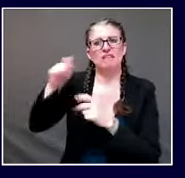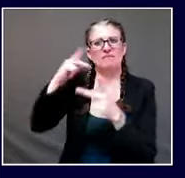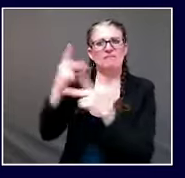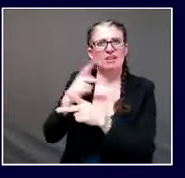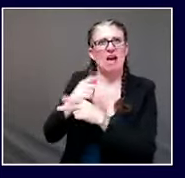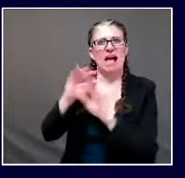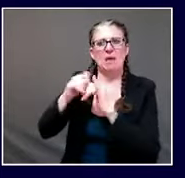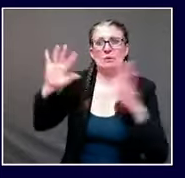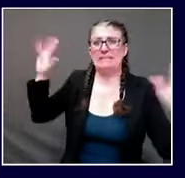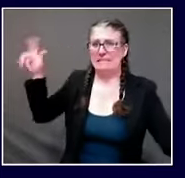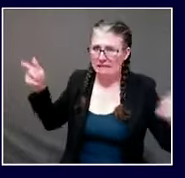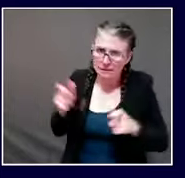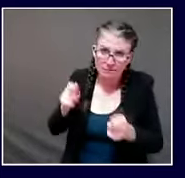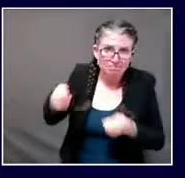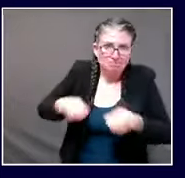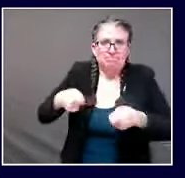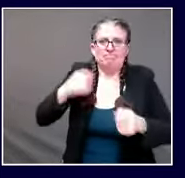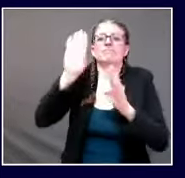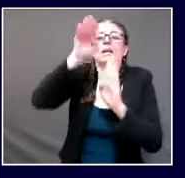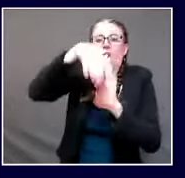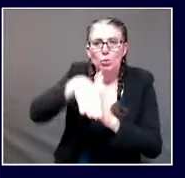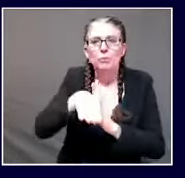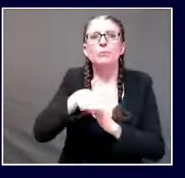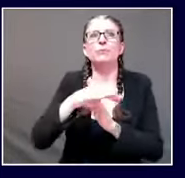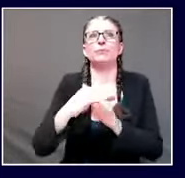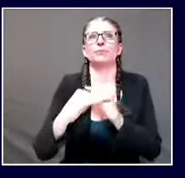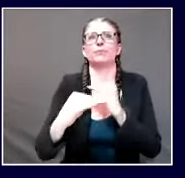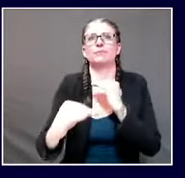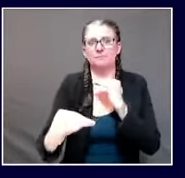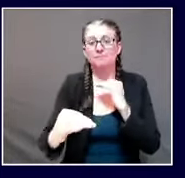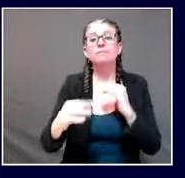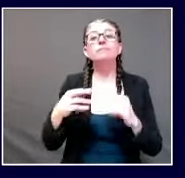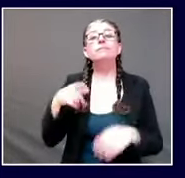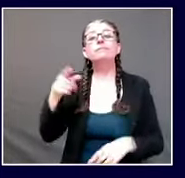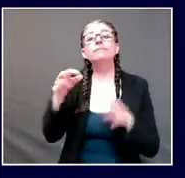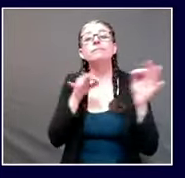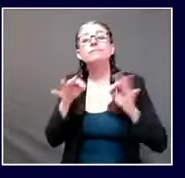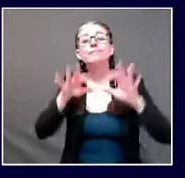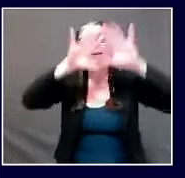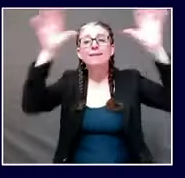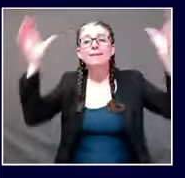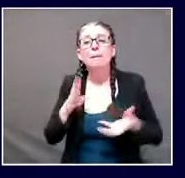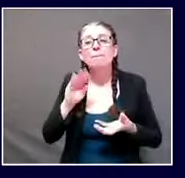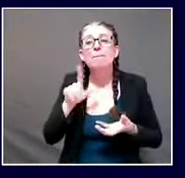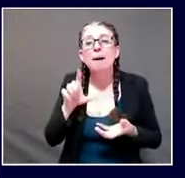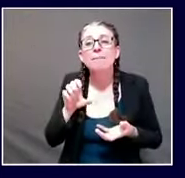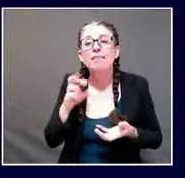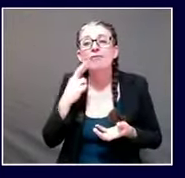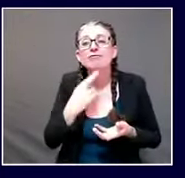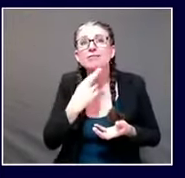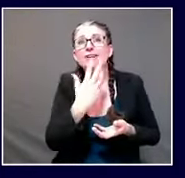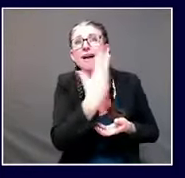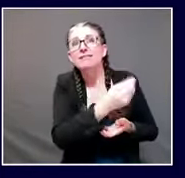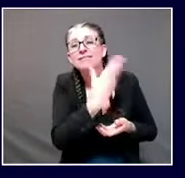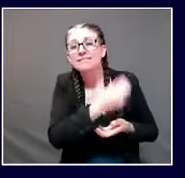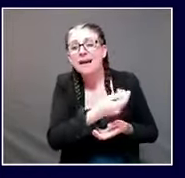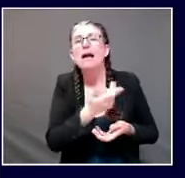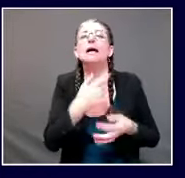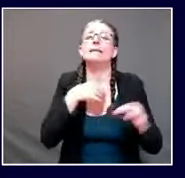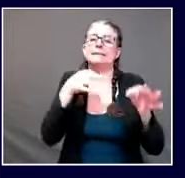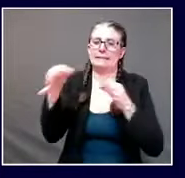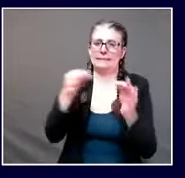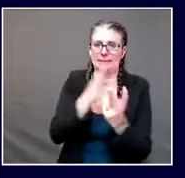quick things patrick the first is they do come in two varieties one is the pod that is really just intended